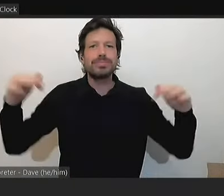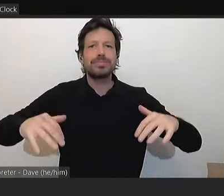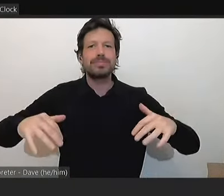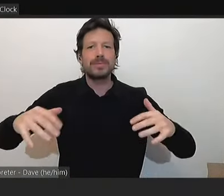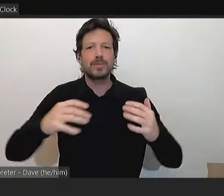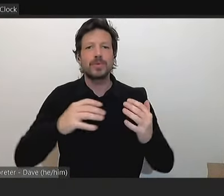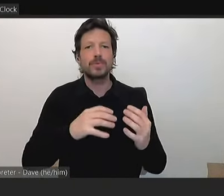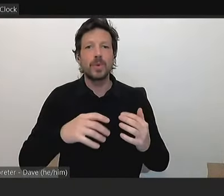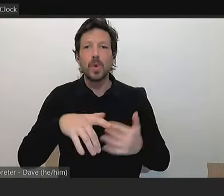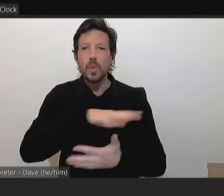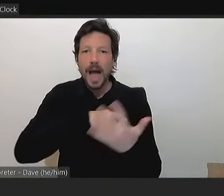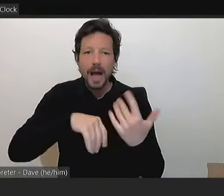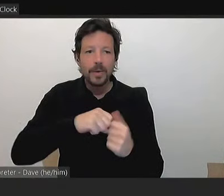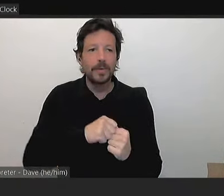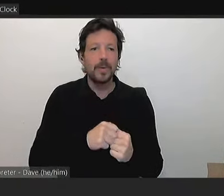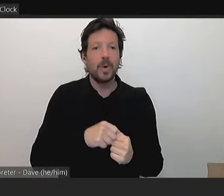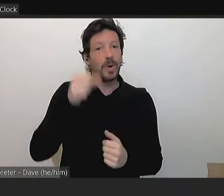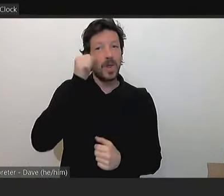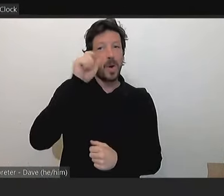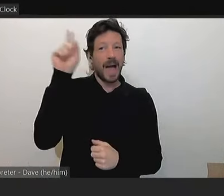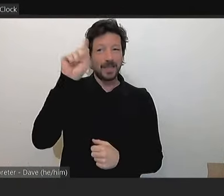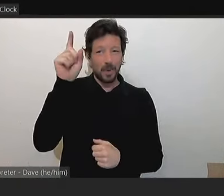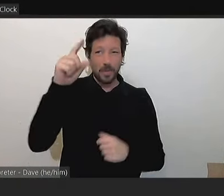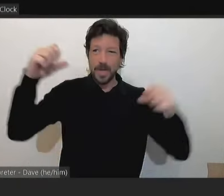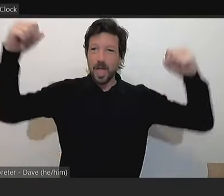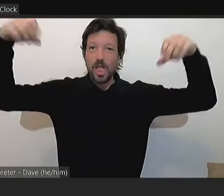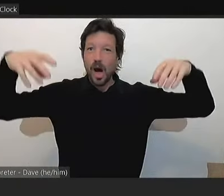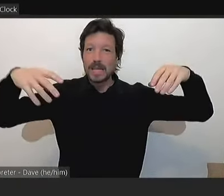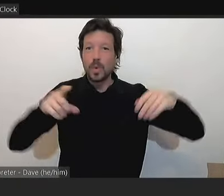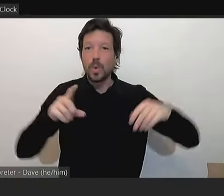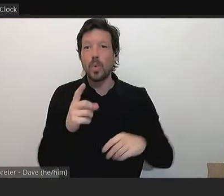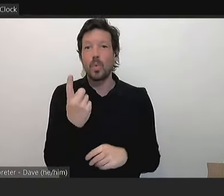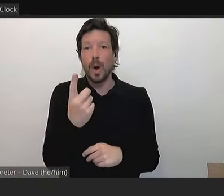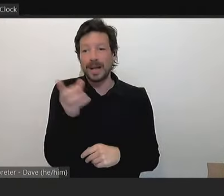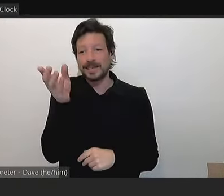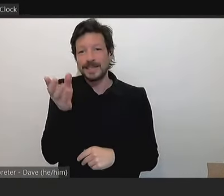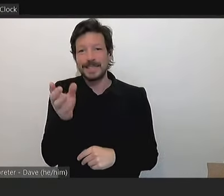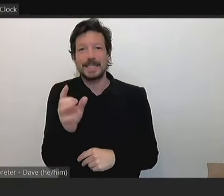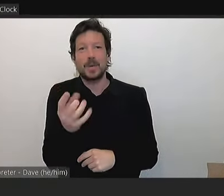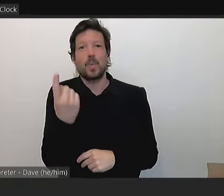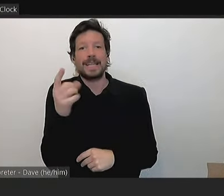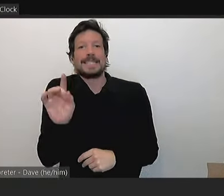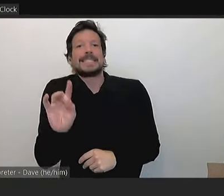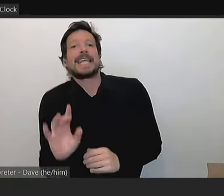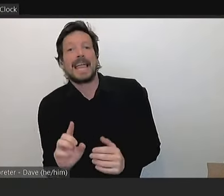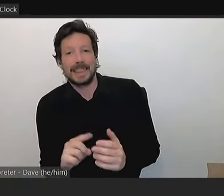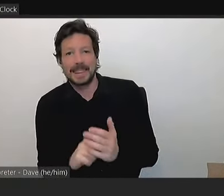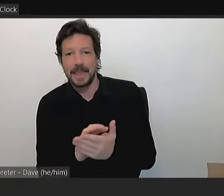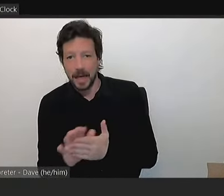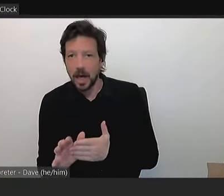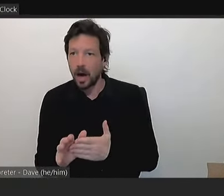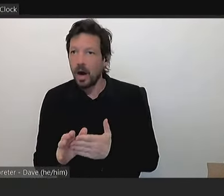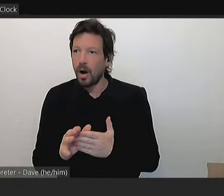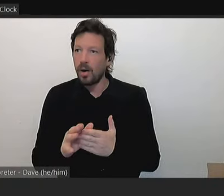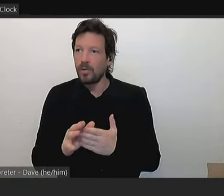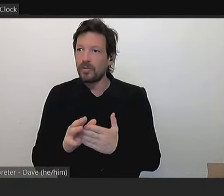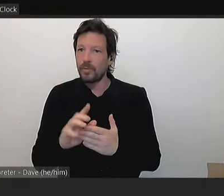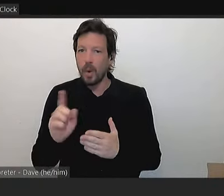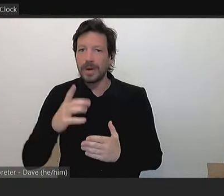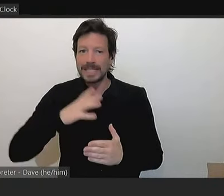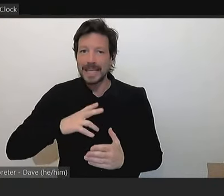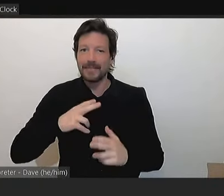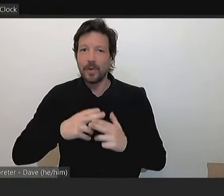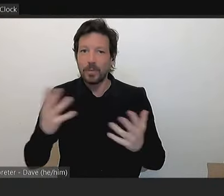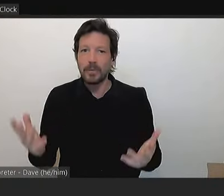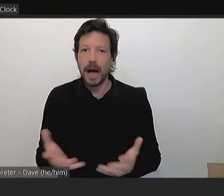is currently a tenth of the lucks required to play and create a genuine OH&S issue at training for players and